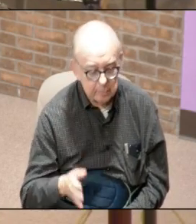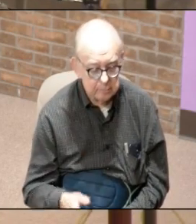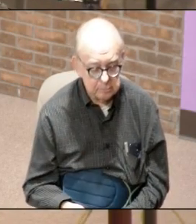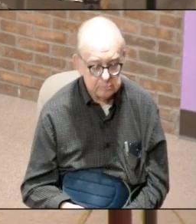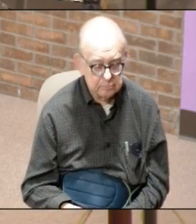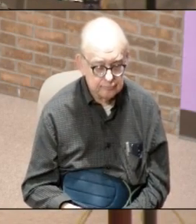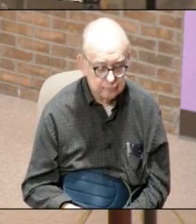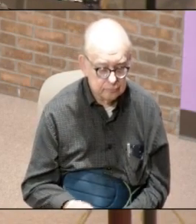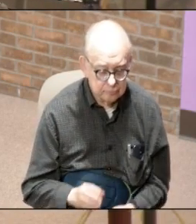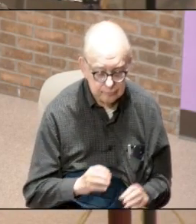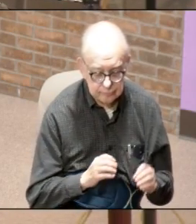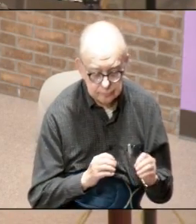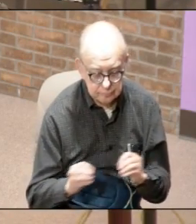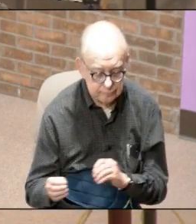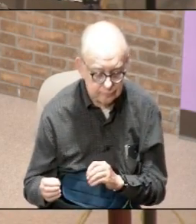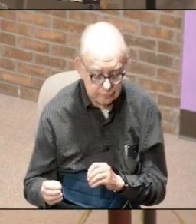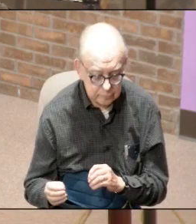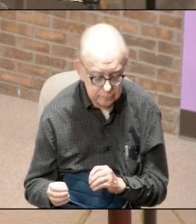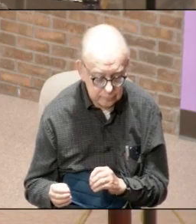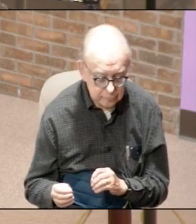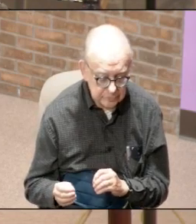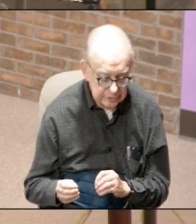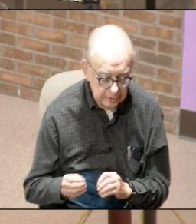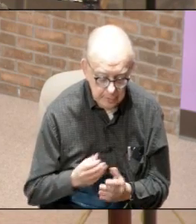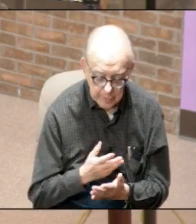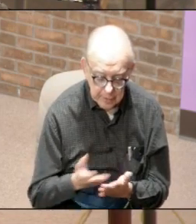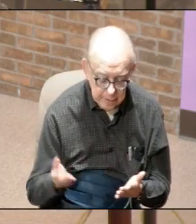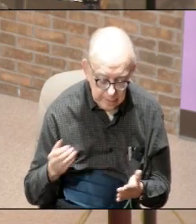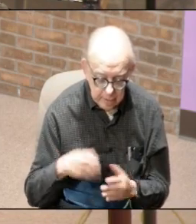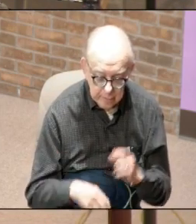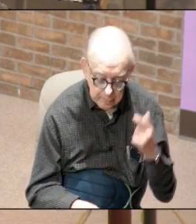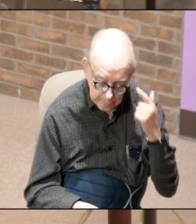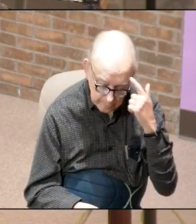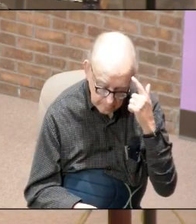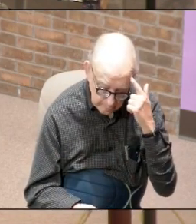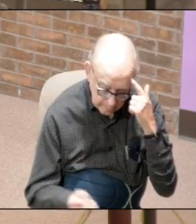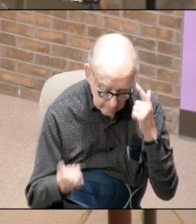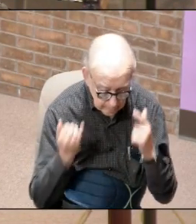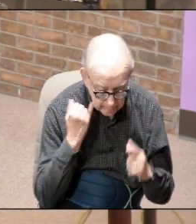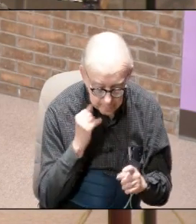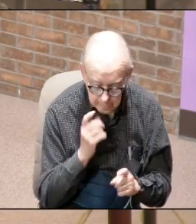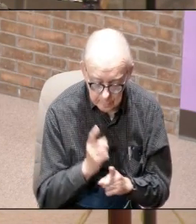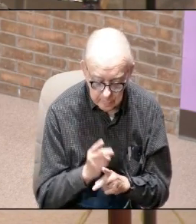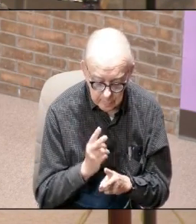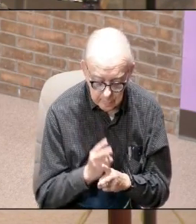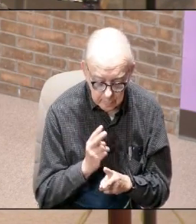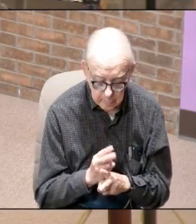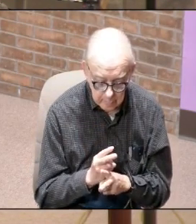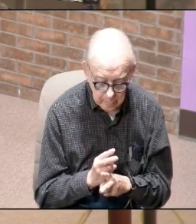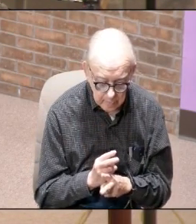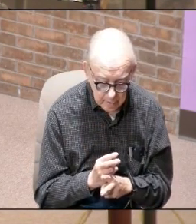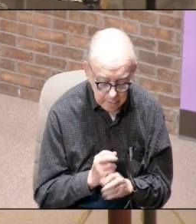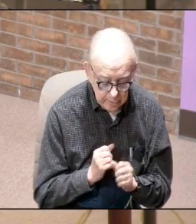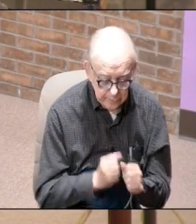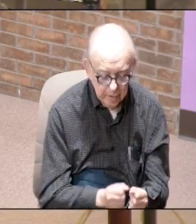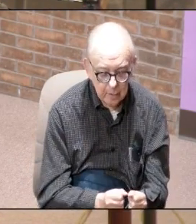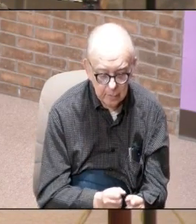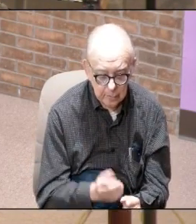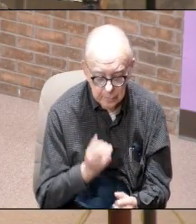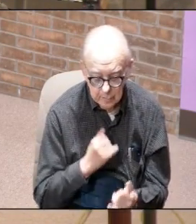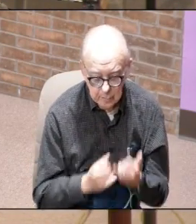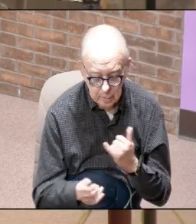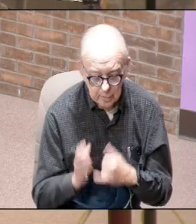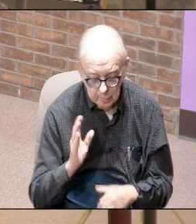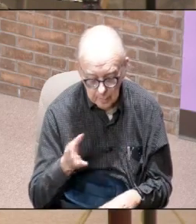plant these little traps in your mind and if you're not careful you will follow those little traps because you